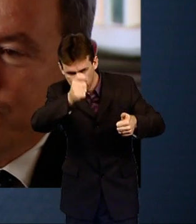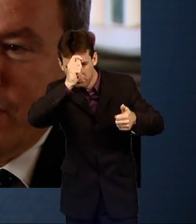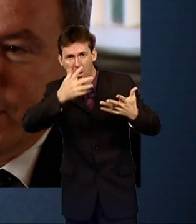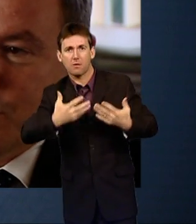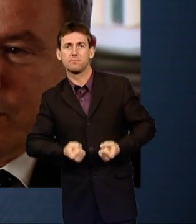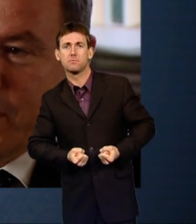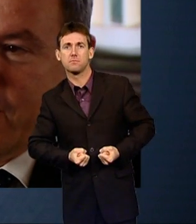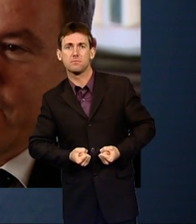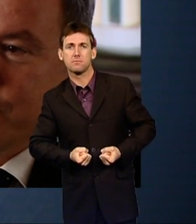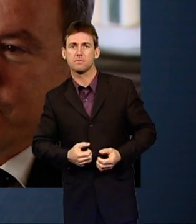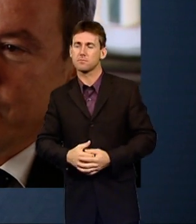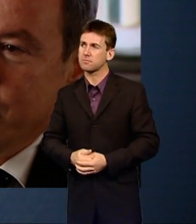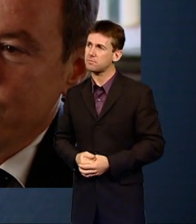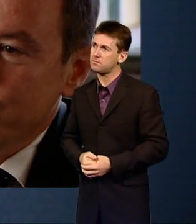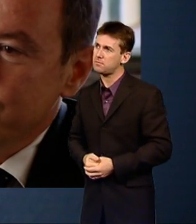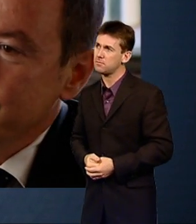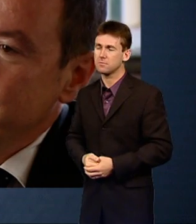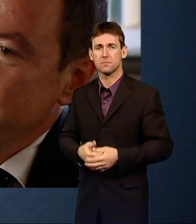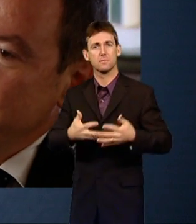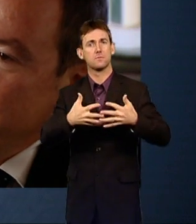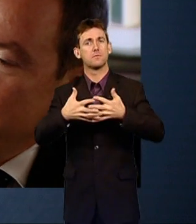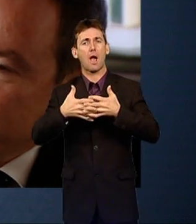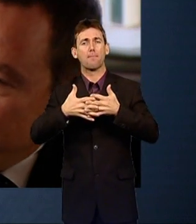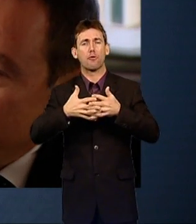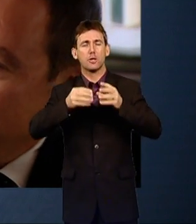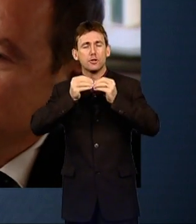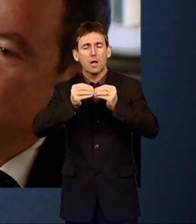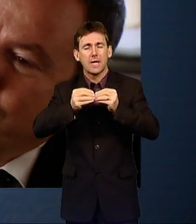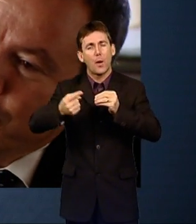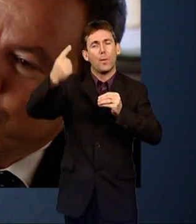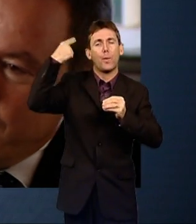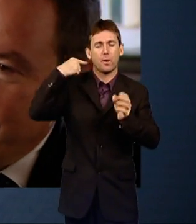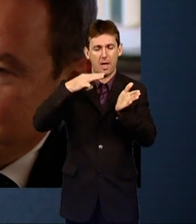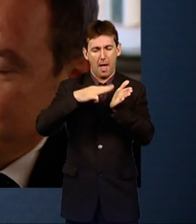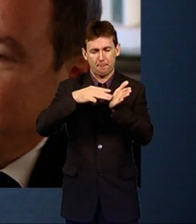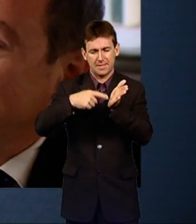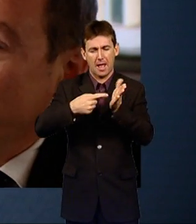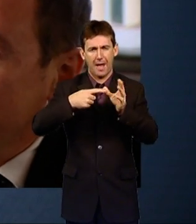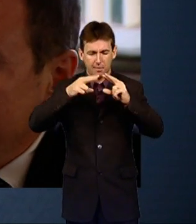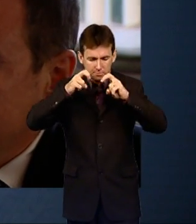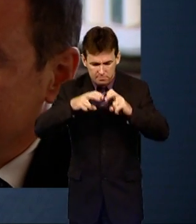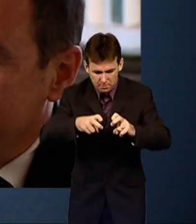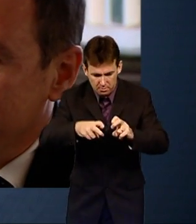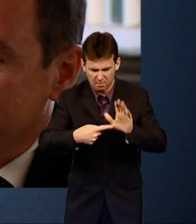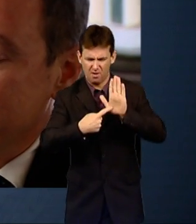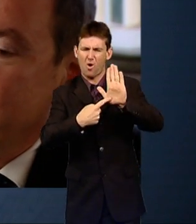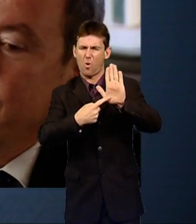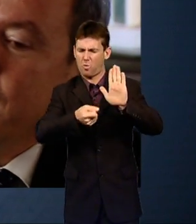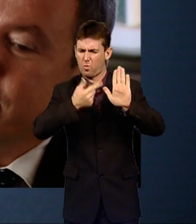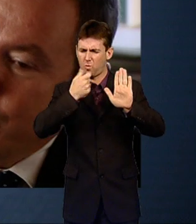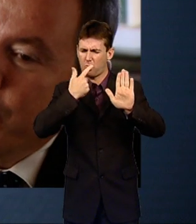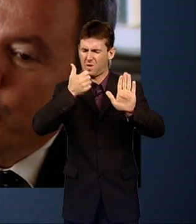initial findings were that medication was as good as, if not superior to any combination treatment,